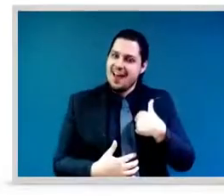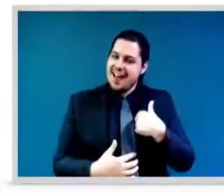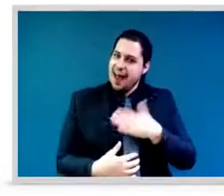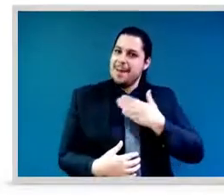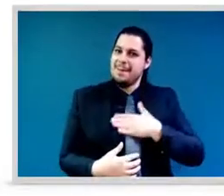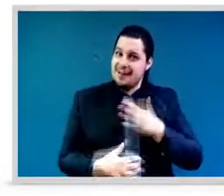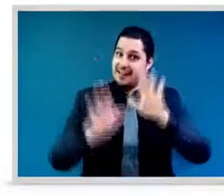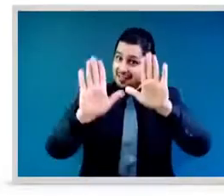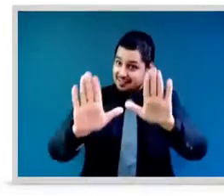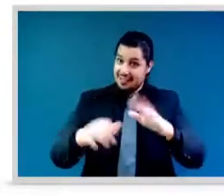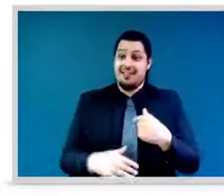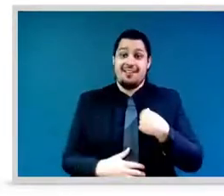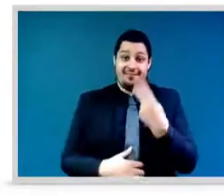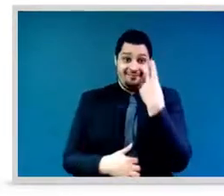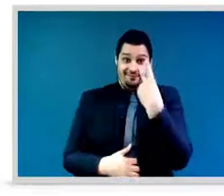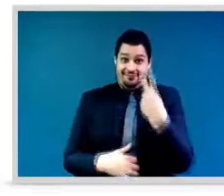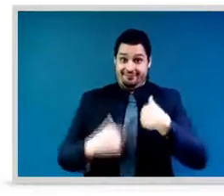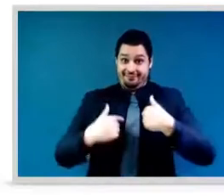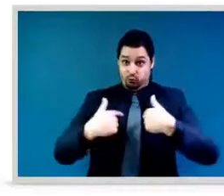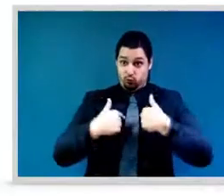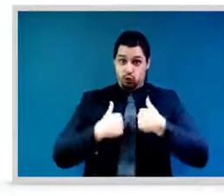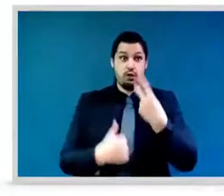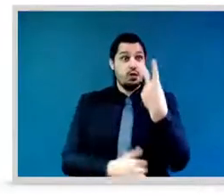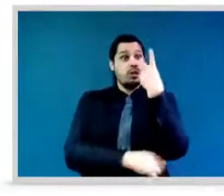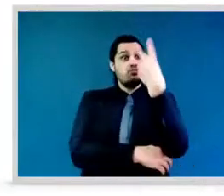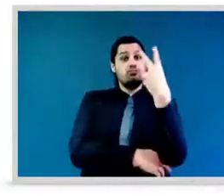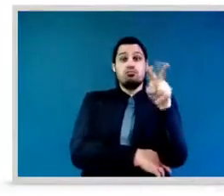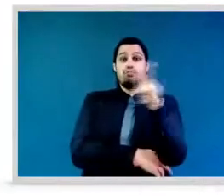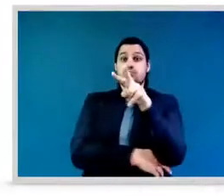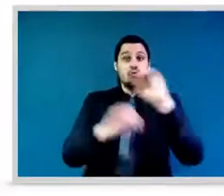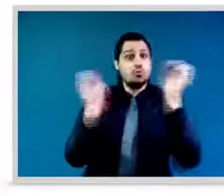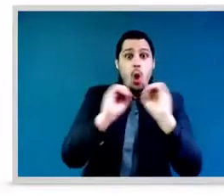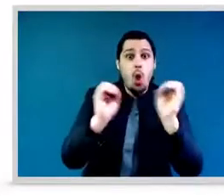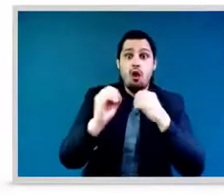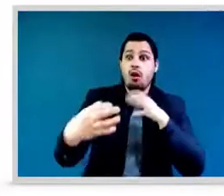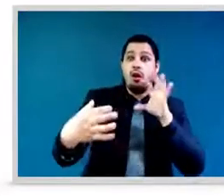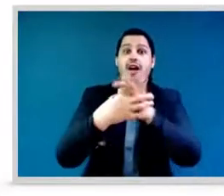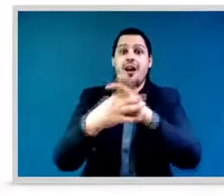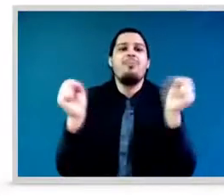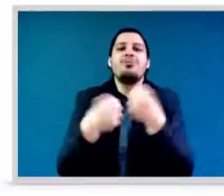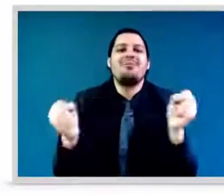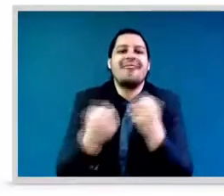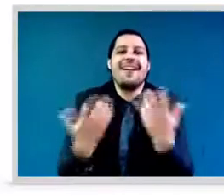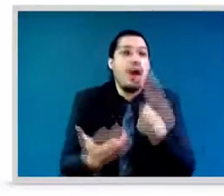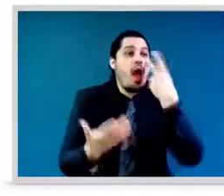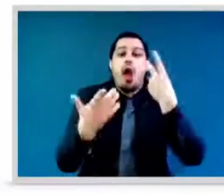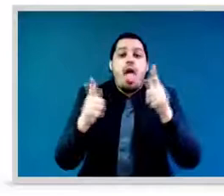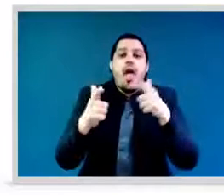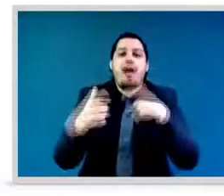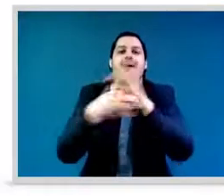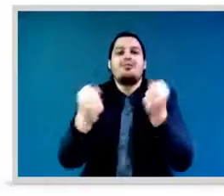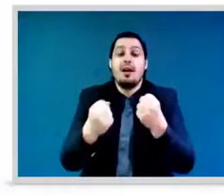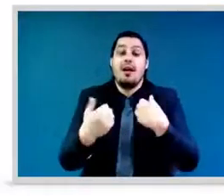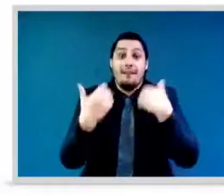acknowledge that women's equality, and in many places around the world, women's equality is still swept under the